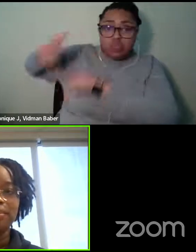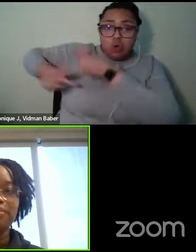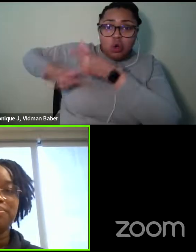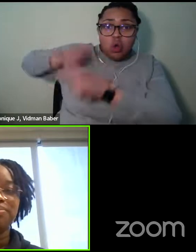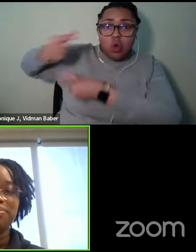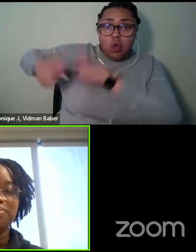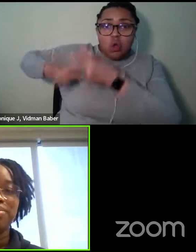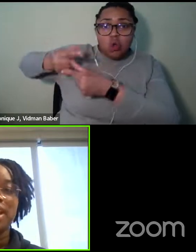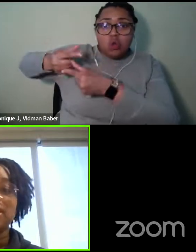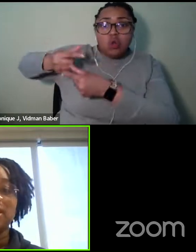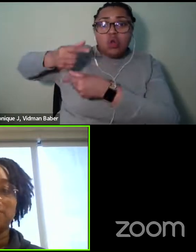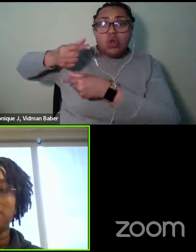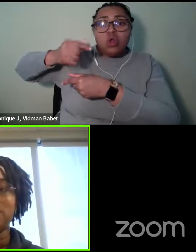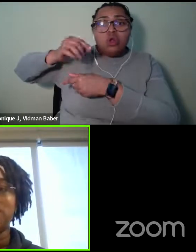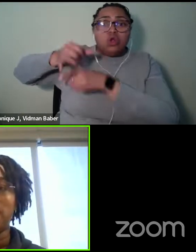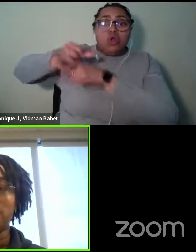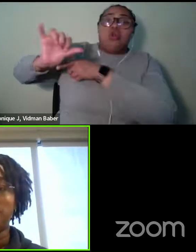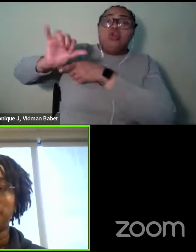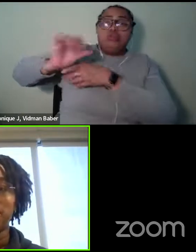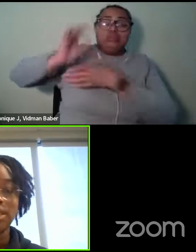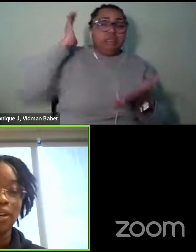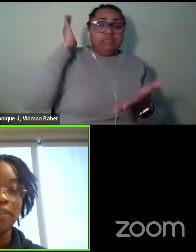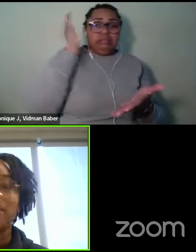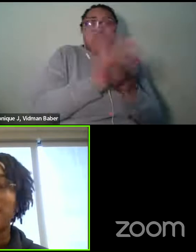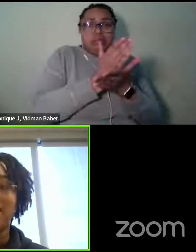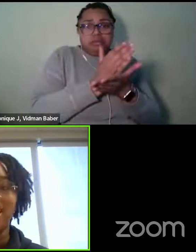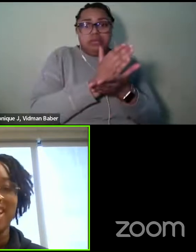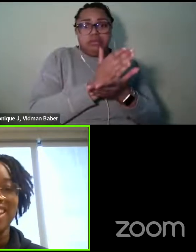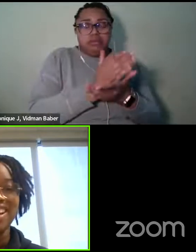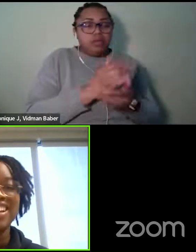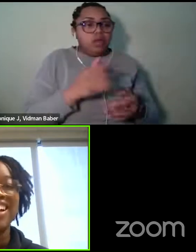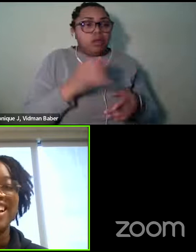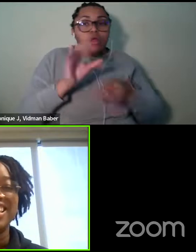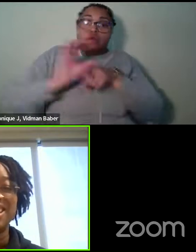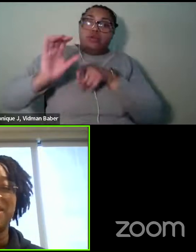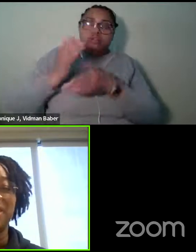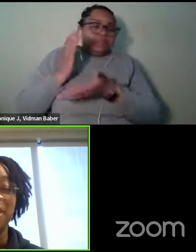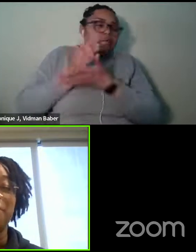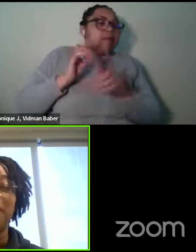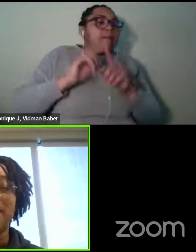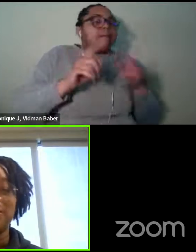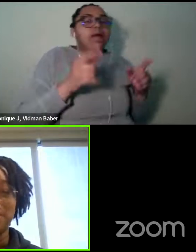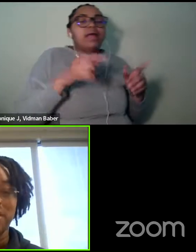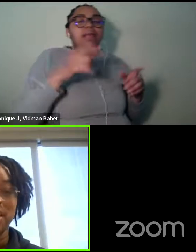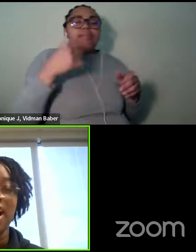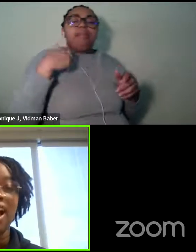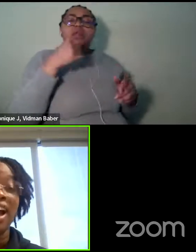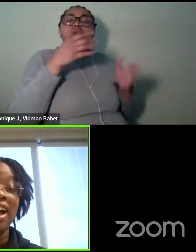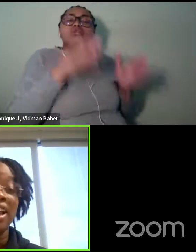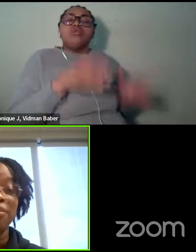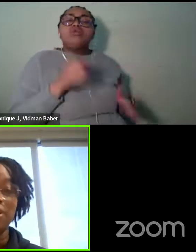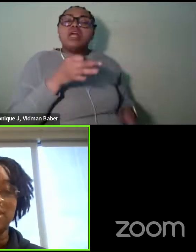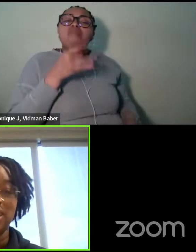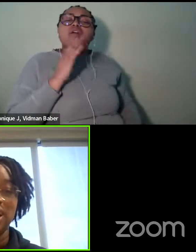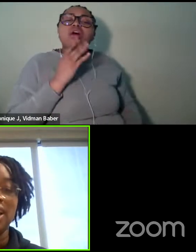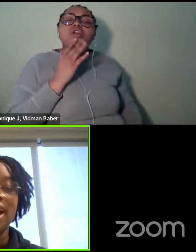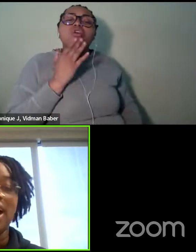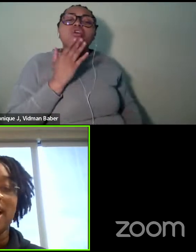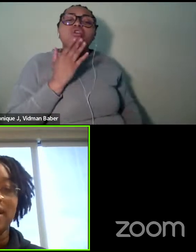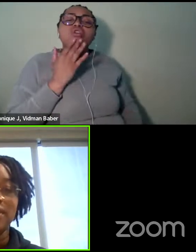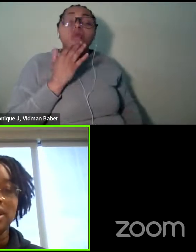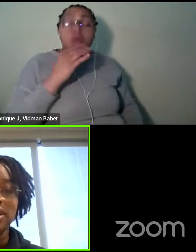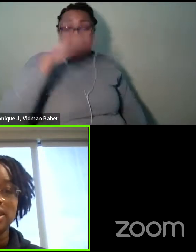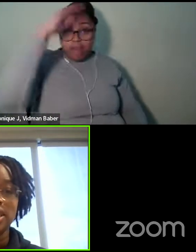Um, as a person of color myself and as a black woman, I personally